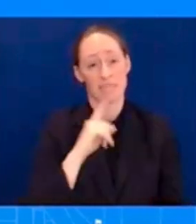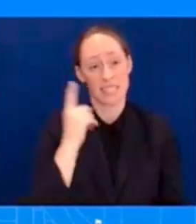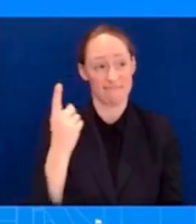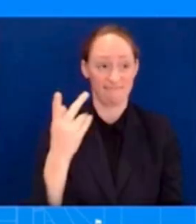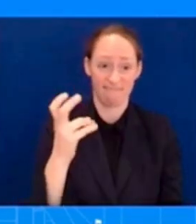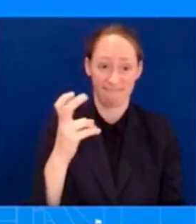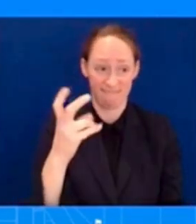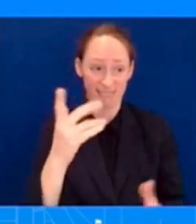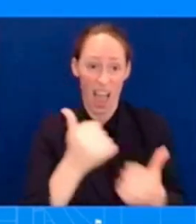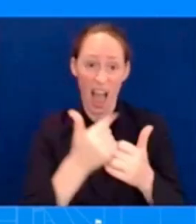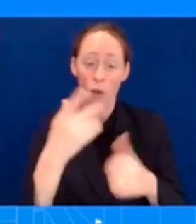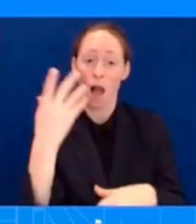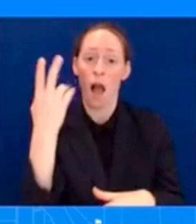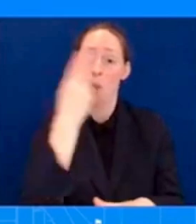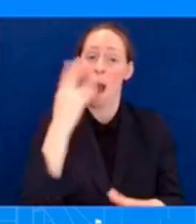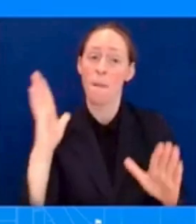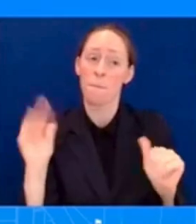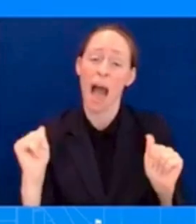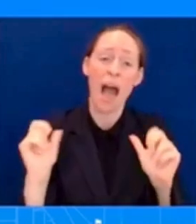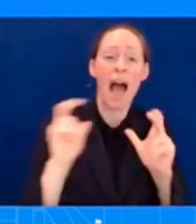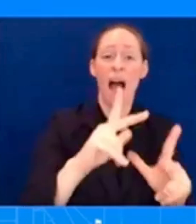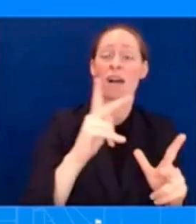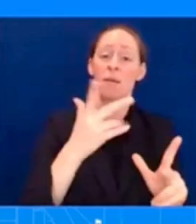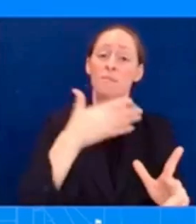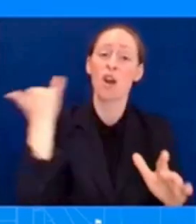House that you'll need for this recovery?